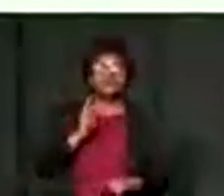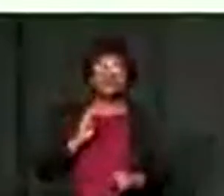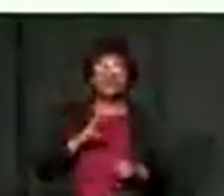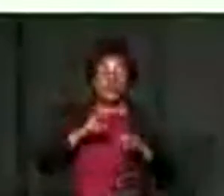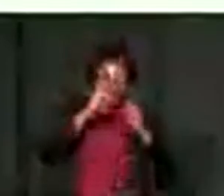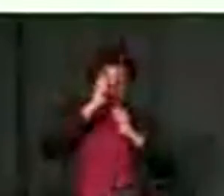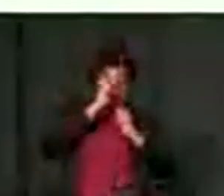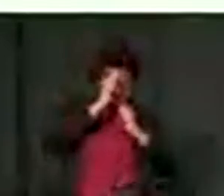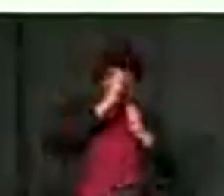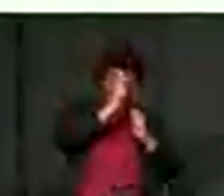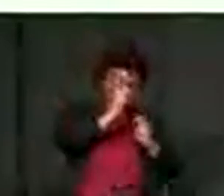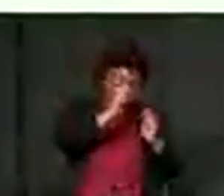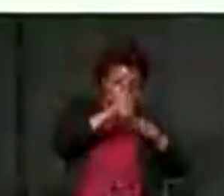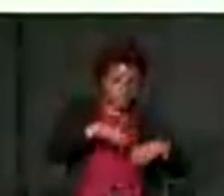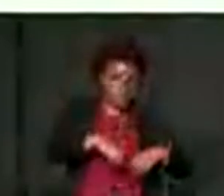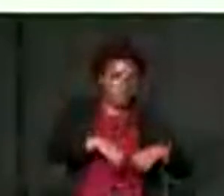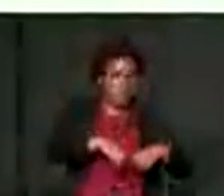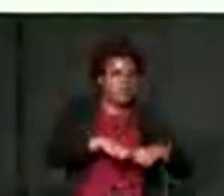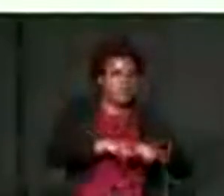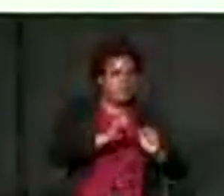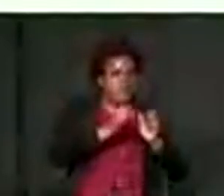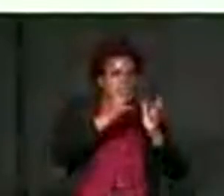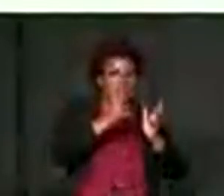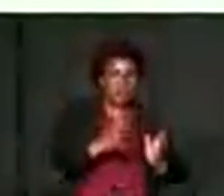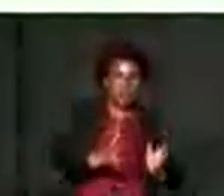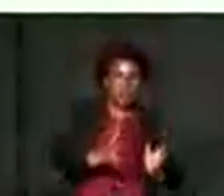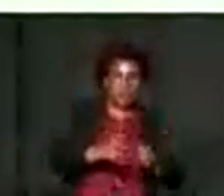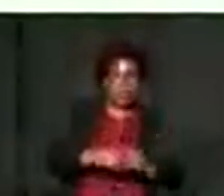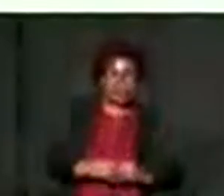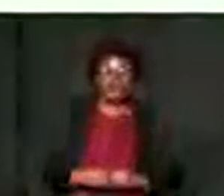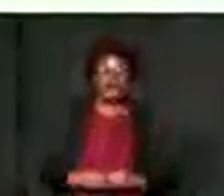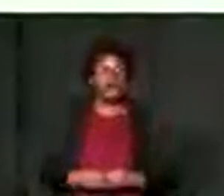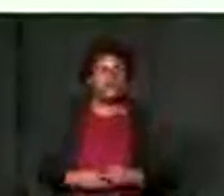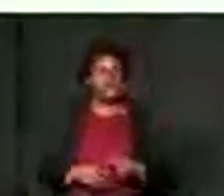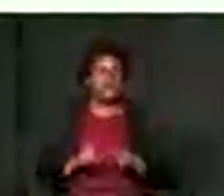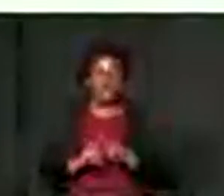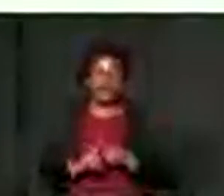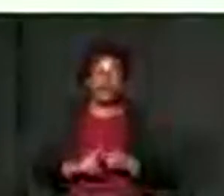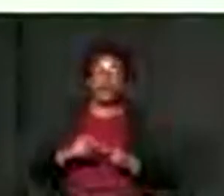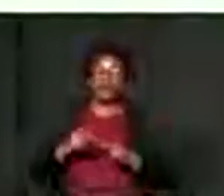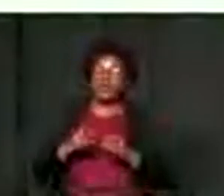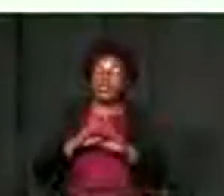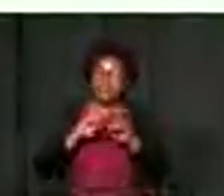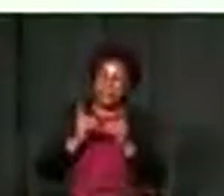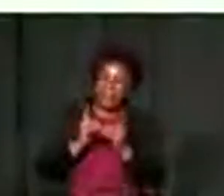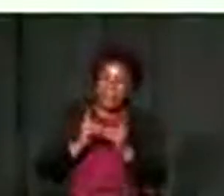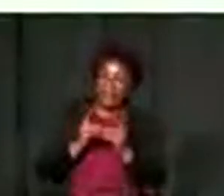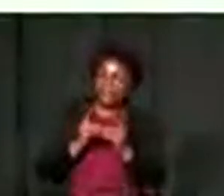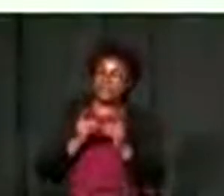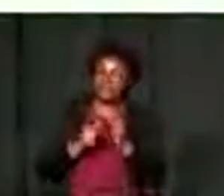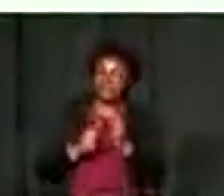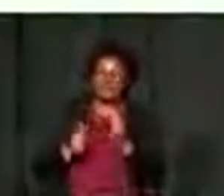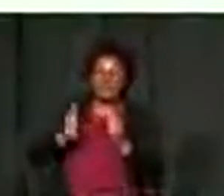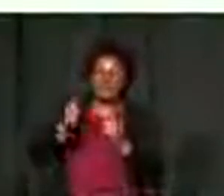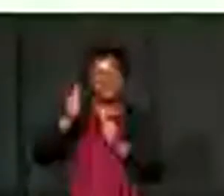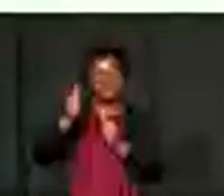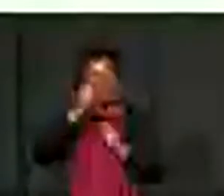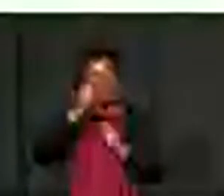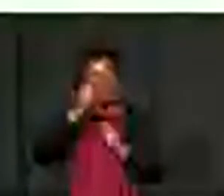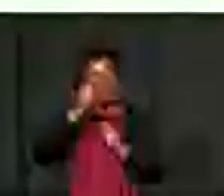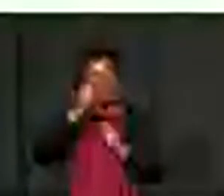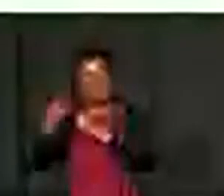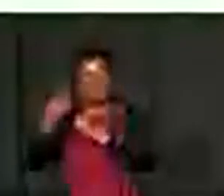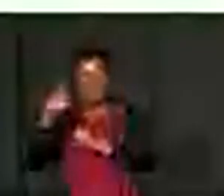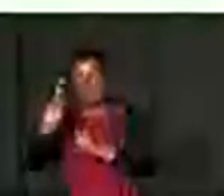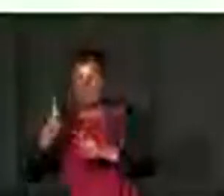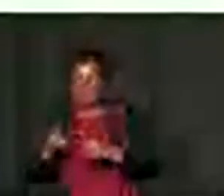members of the portfolio who attended here, heads of department, our academics, the